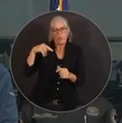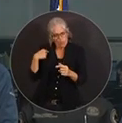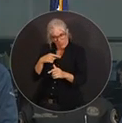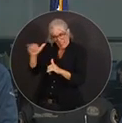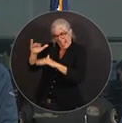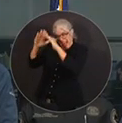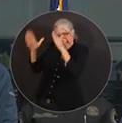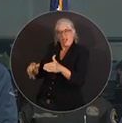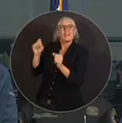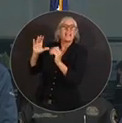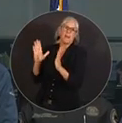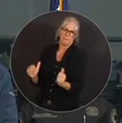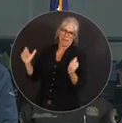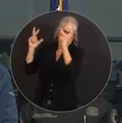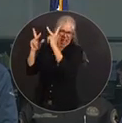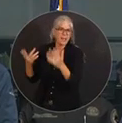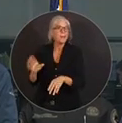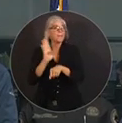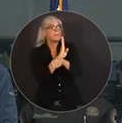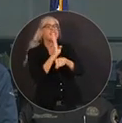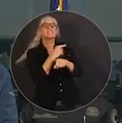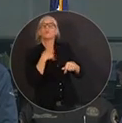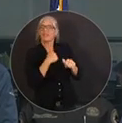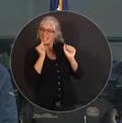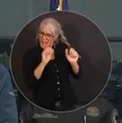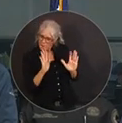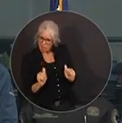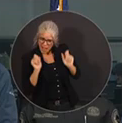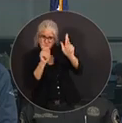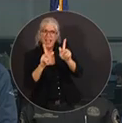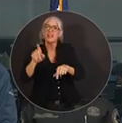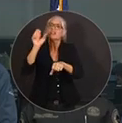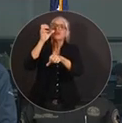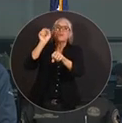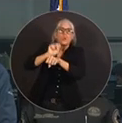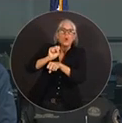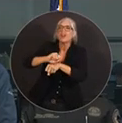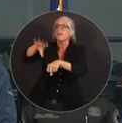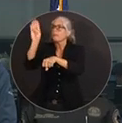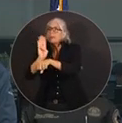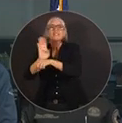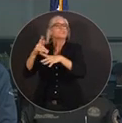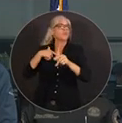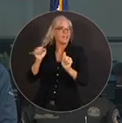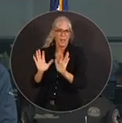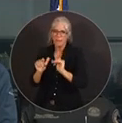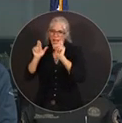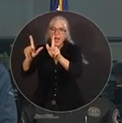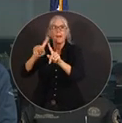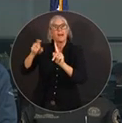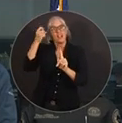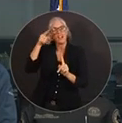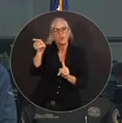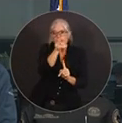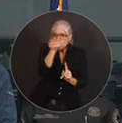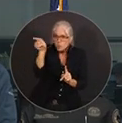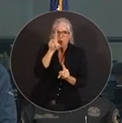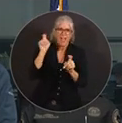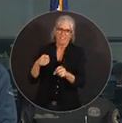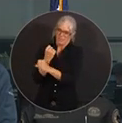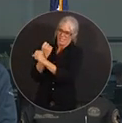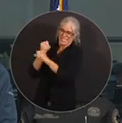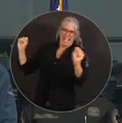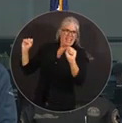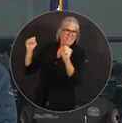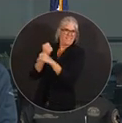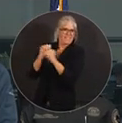rebuild businesses, we can get people back on their feet, but only if they're safe and they survive the storm. We're not going to be able